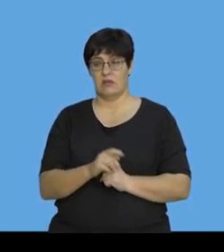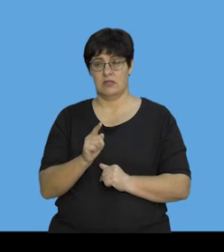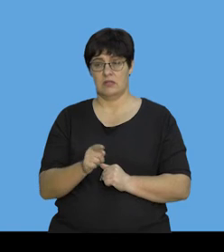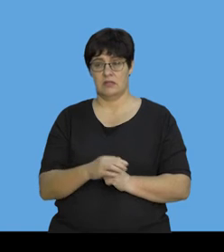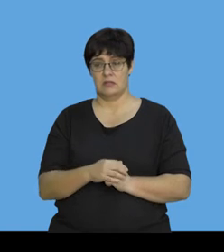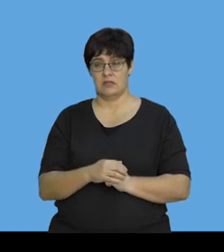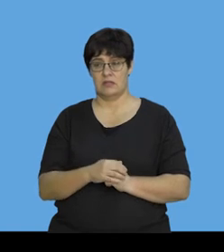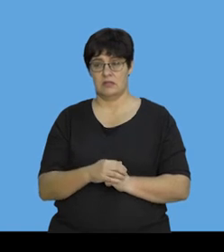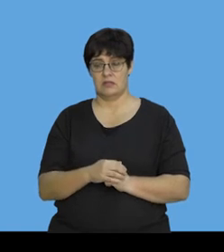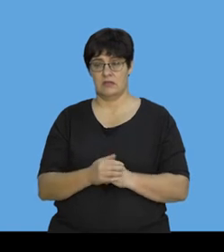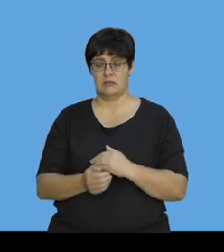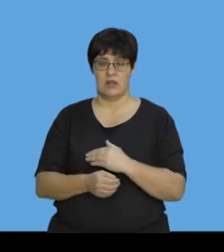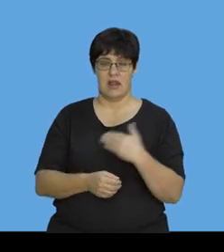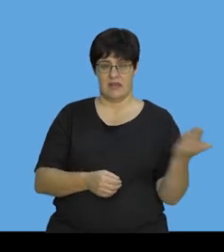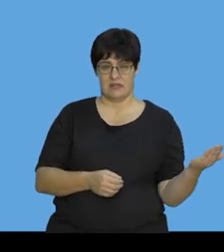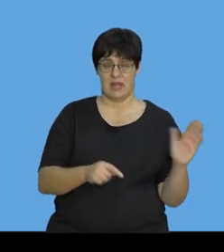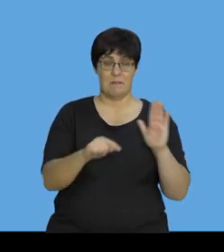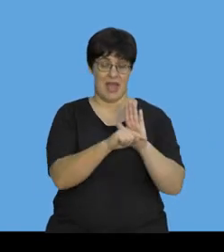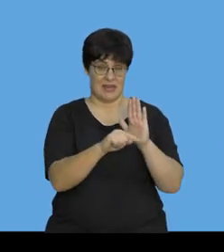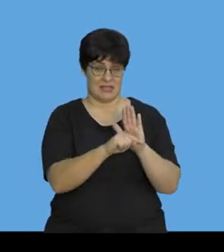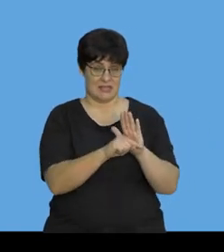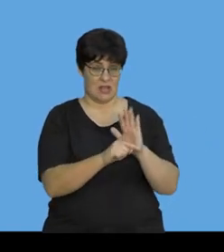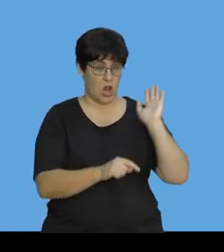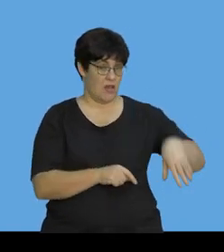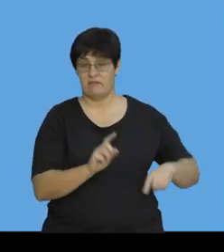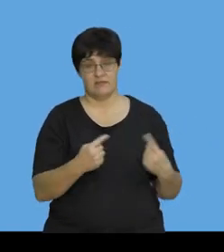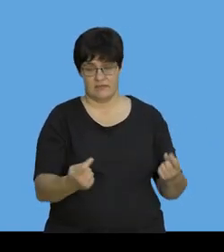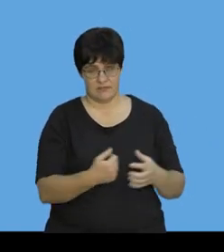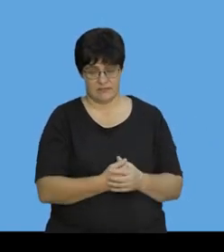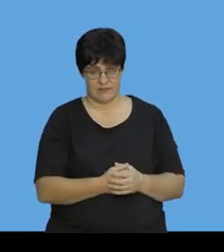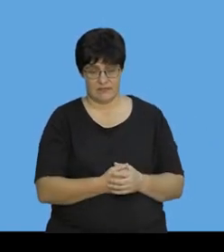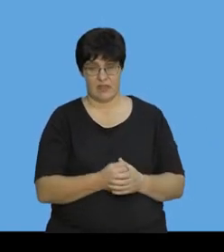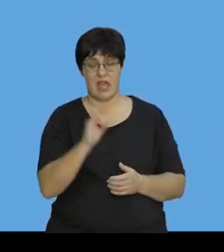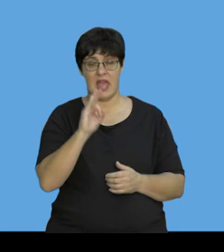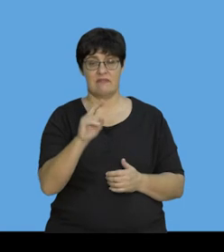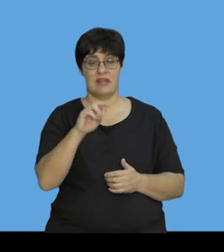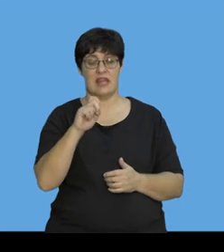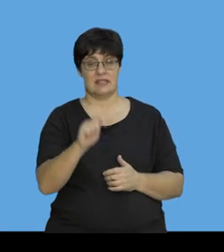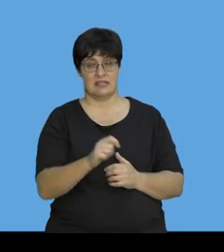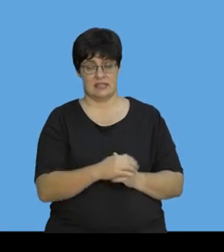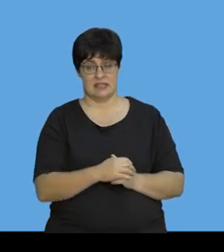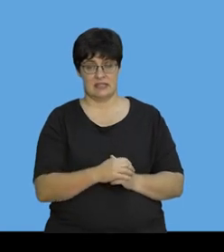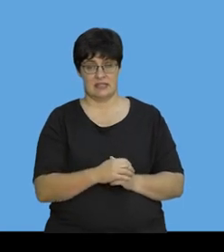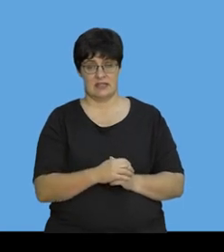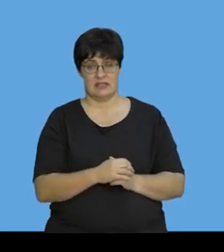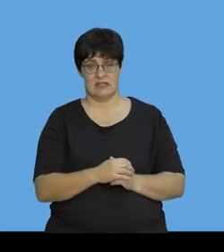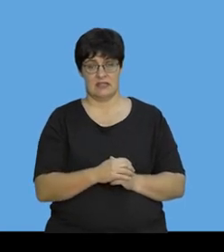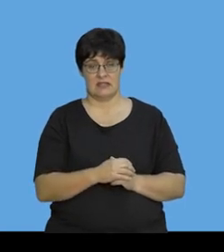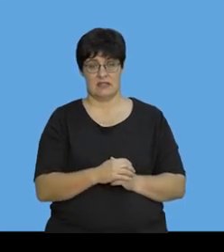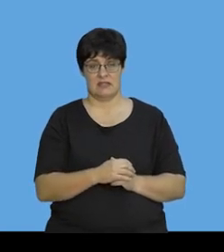left, so this is minus. You can't leave that out. So, want F net